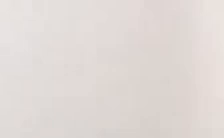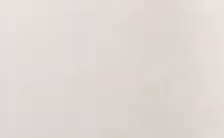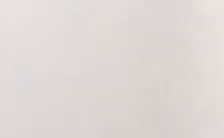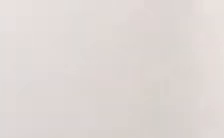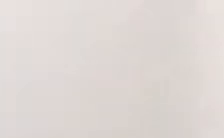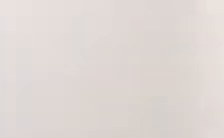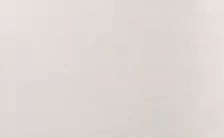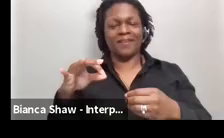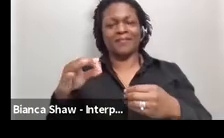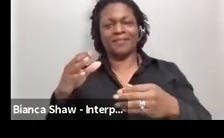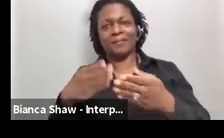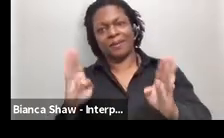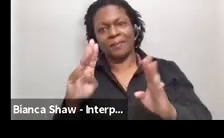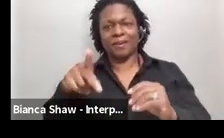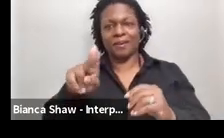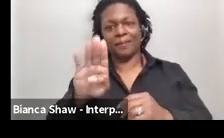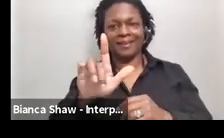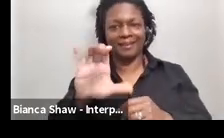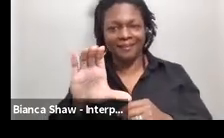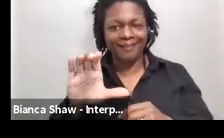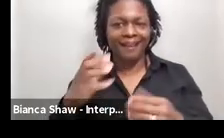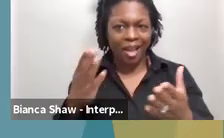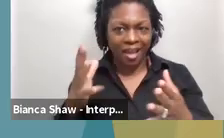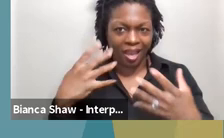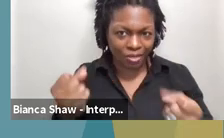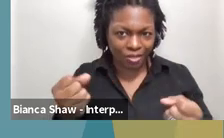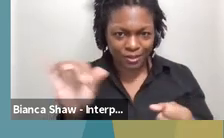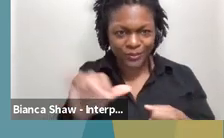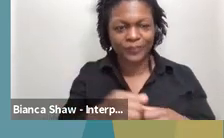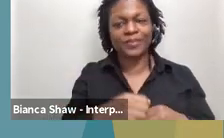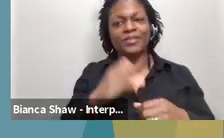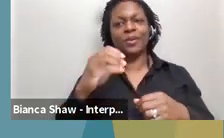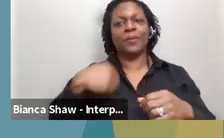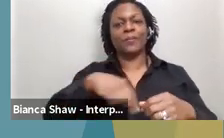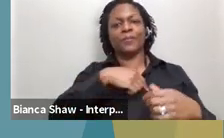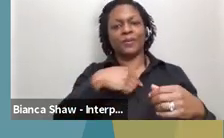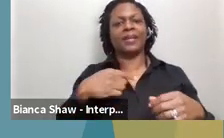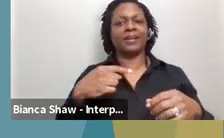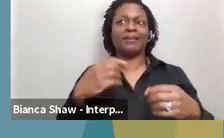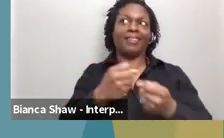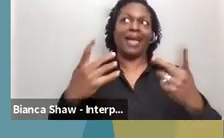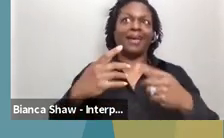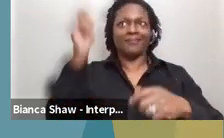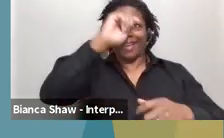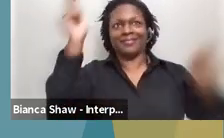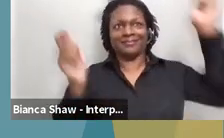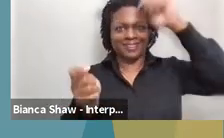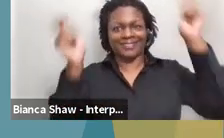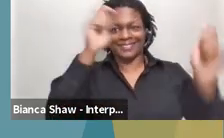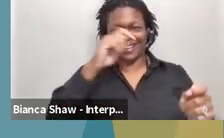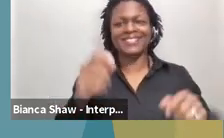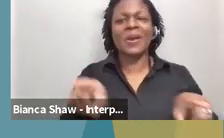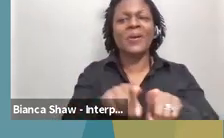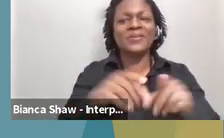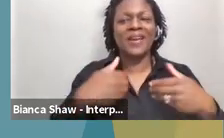know Jana will provide a lot of good information. And we also have Dr. Fernando Lopez, which is